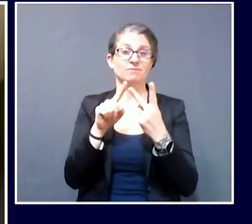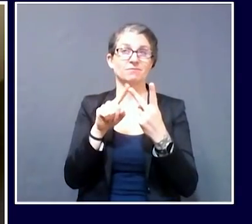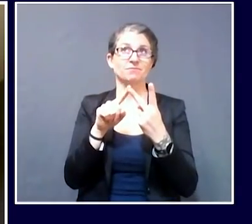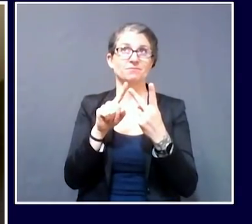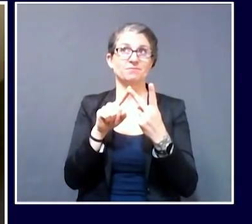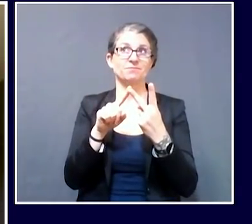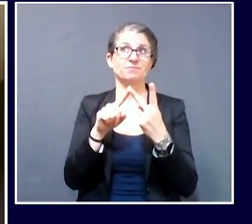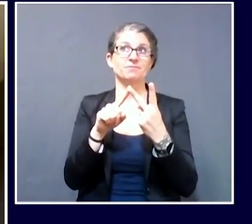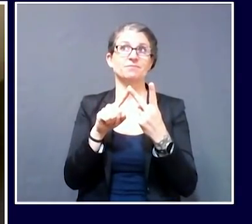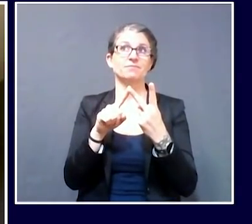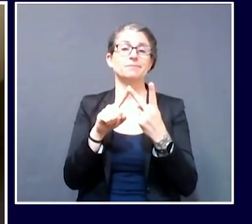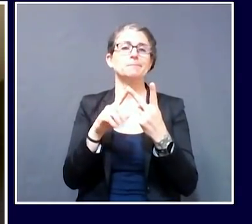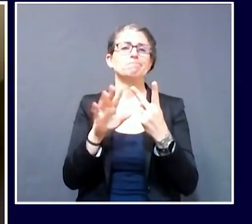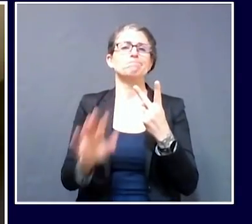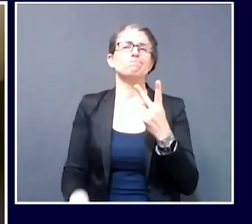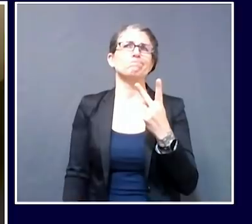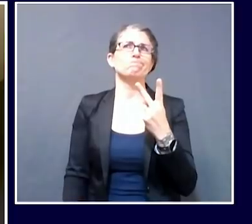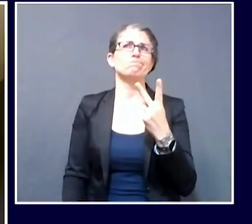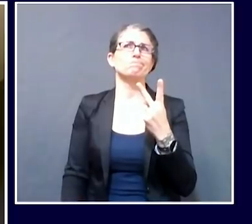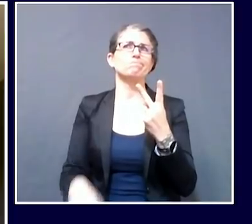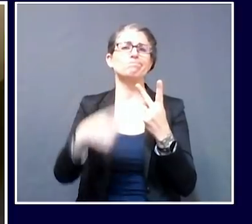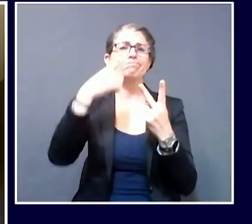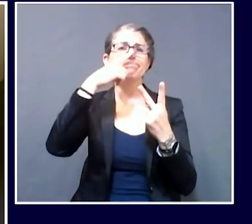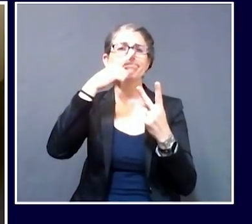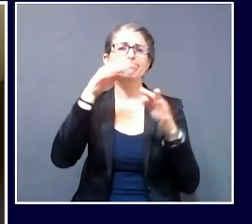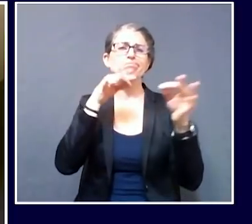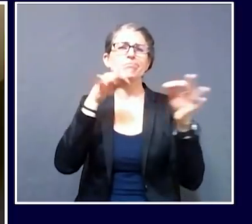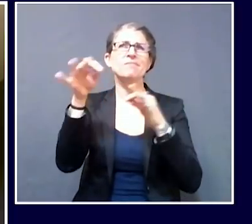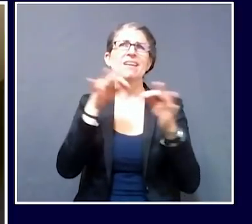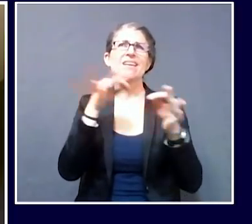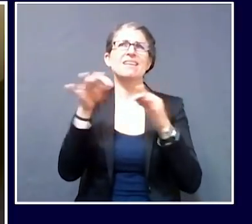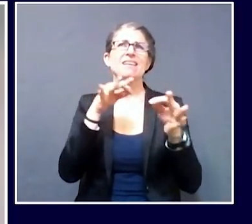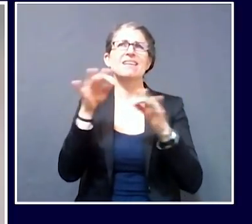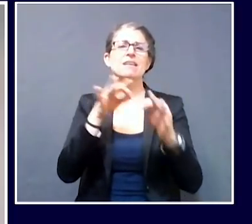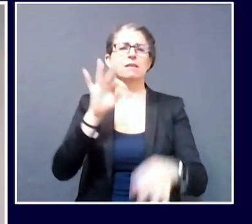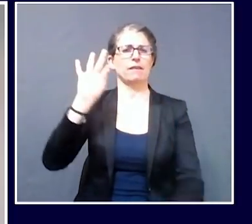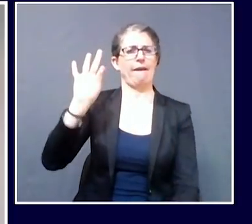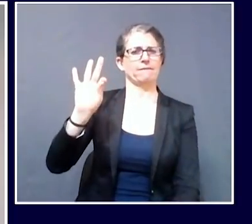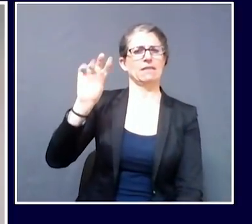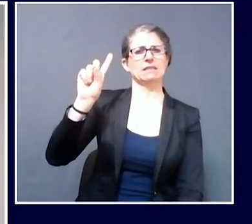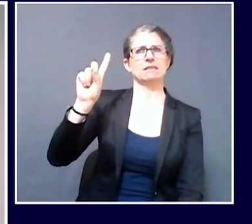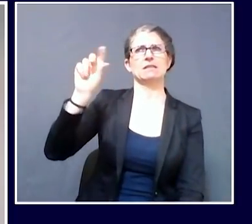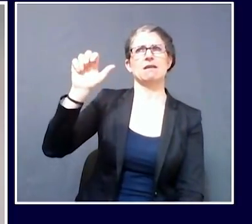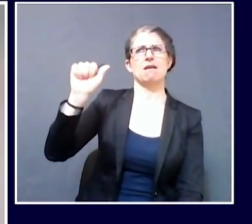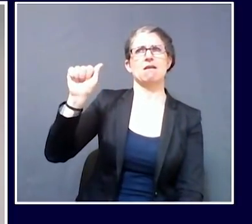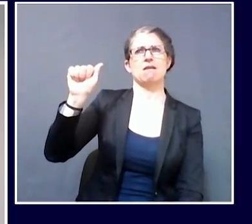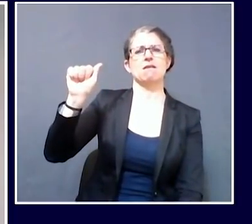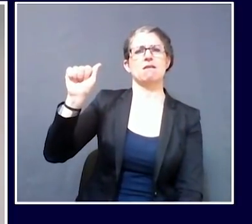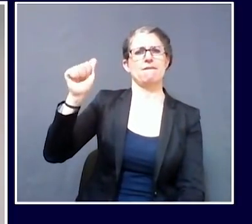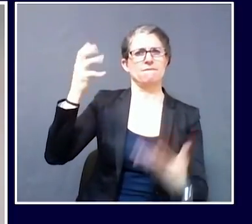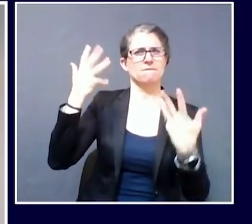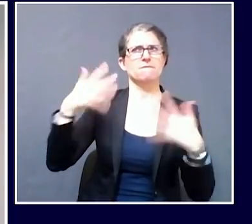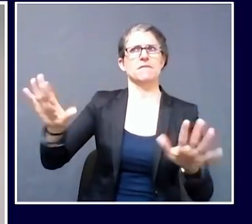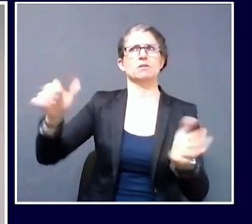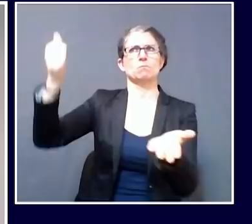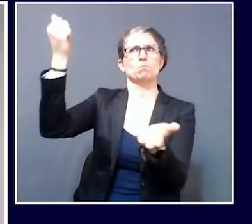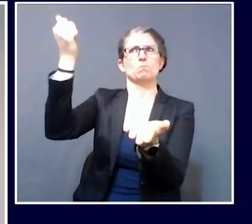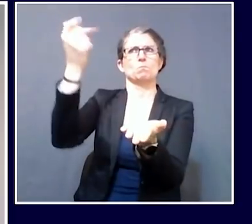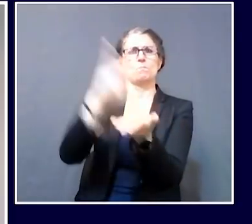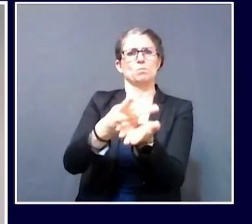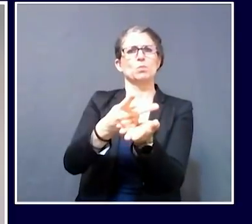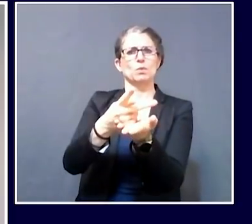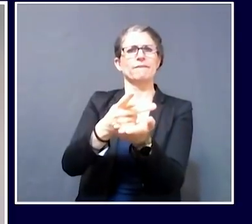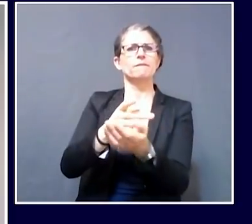a little bit about the, I believe the FDA has authorized at least one at-home self-swabbing test kit.